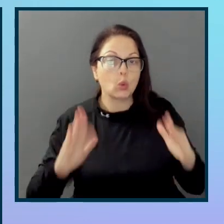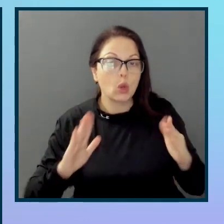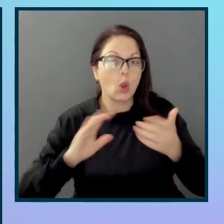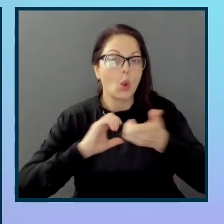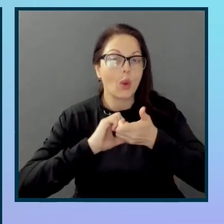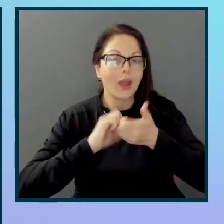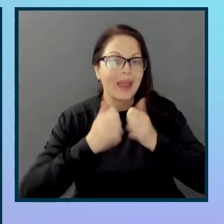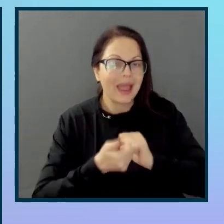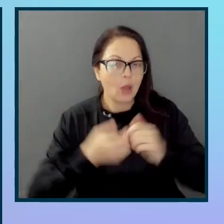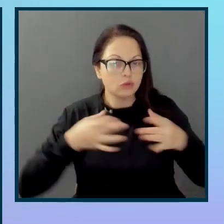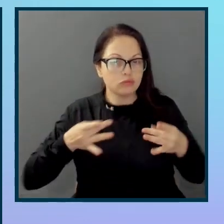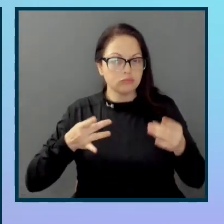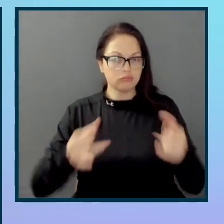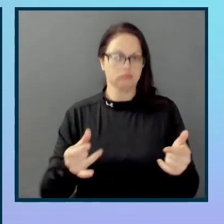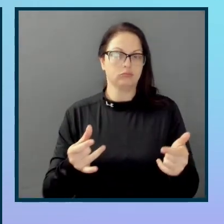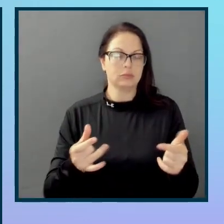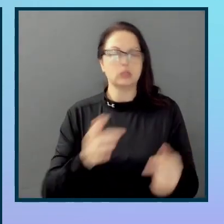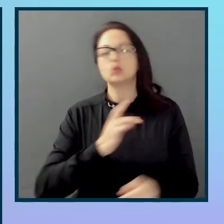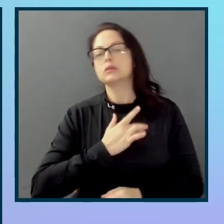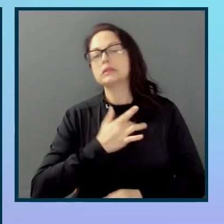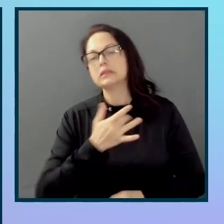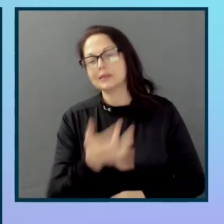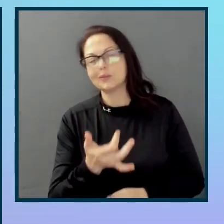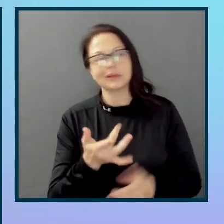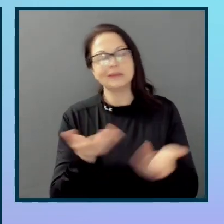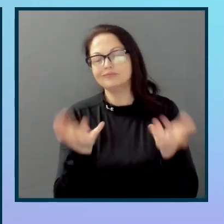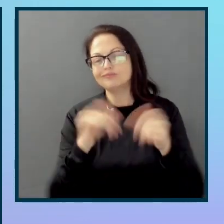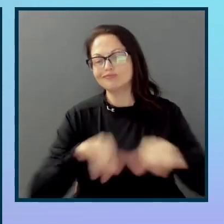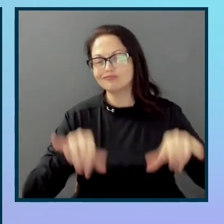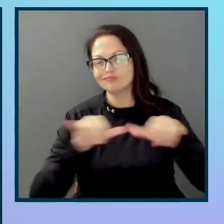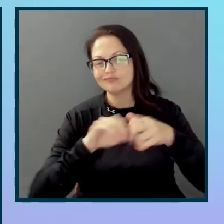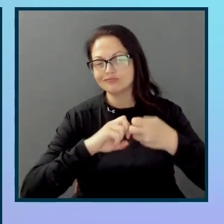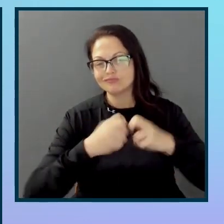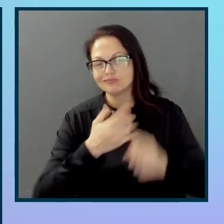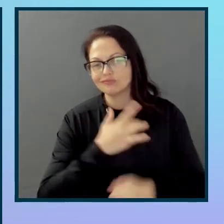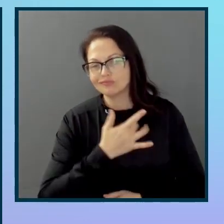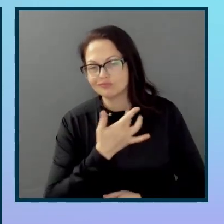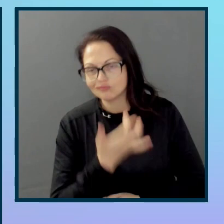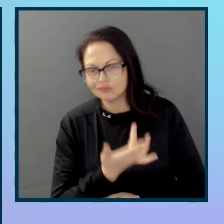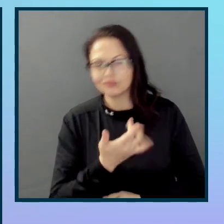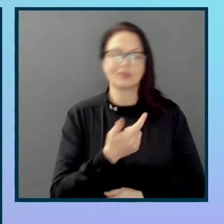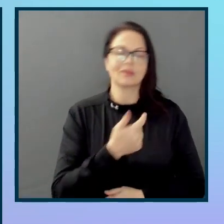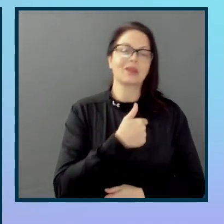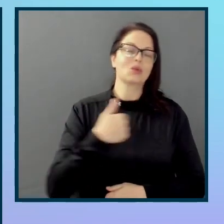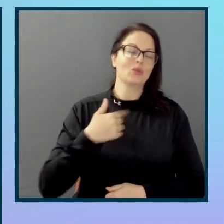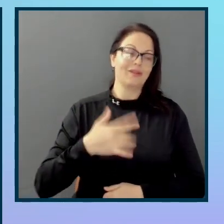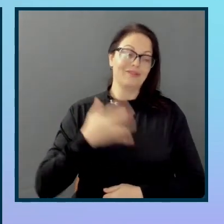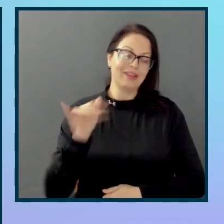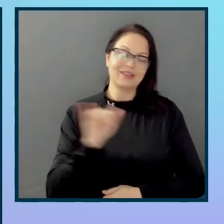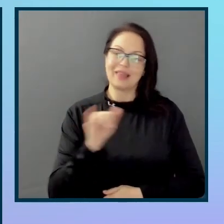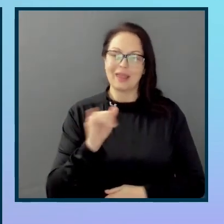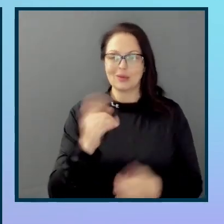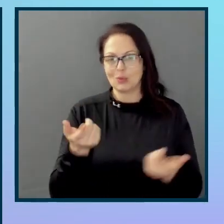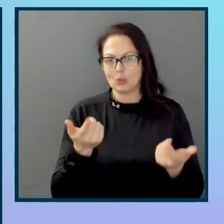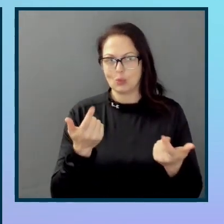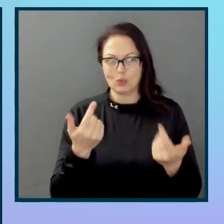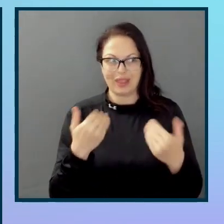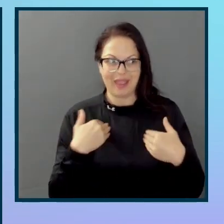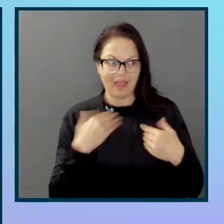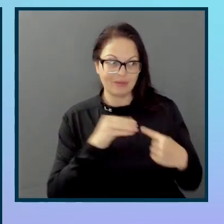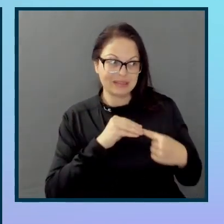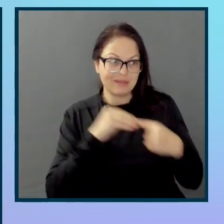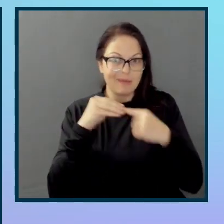of the same sorts of problems a lot of times. I think often we feel like we're dealing with unique issues that once you start asking